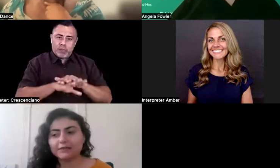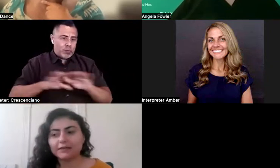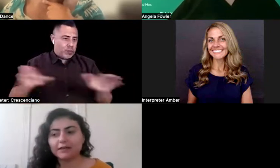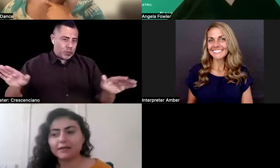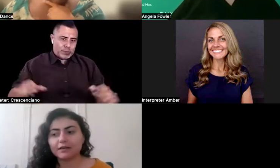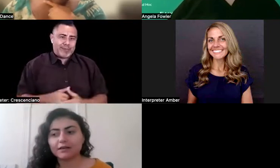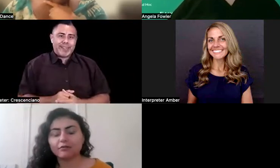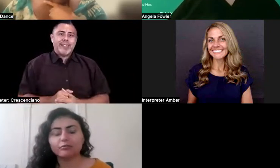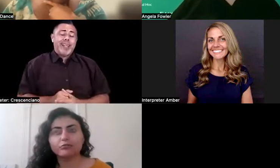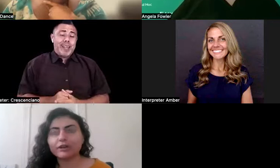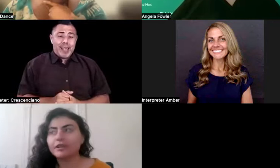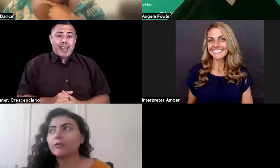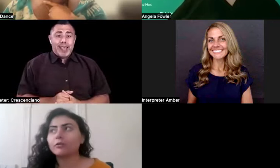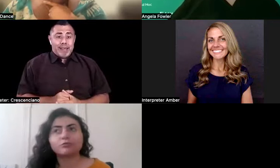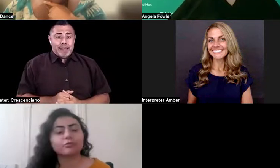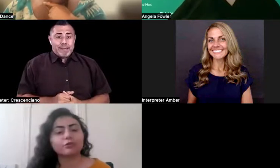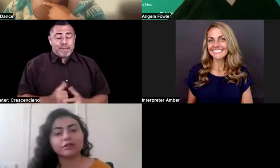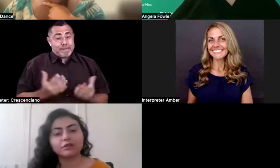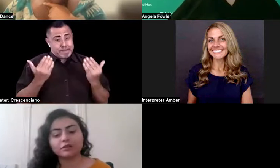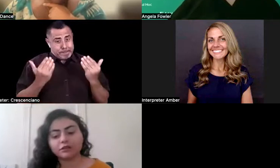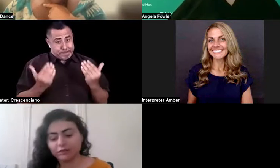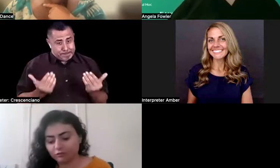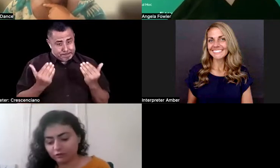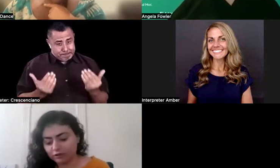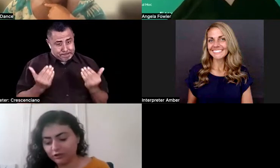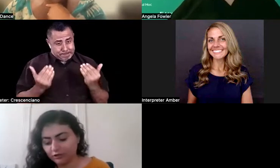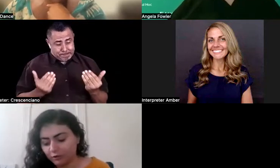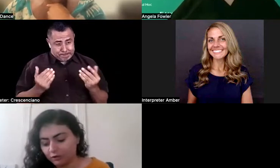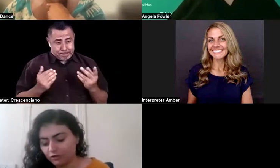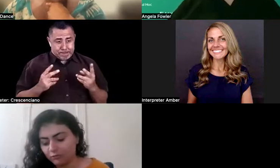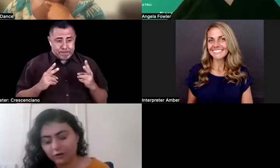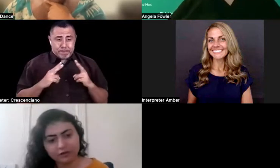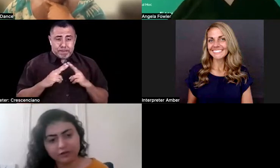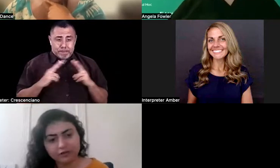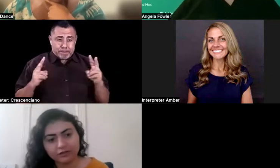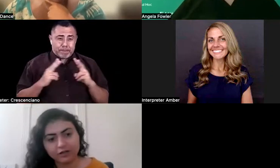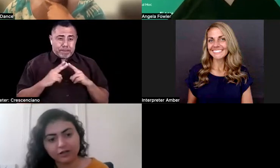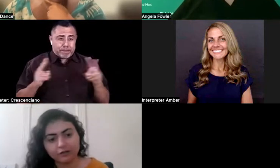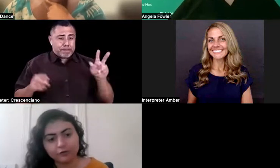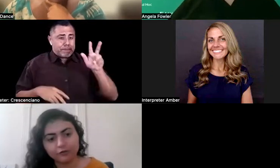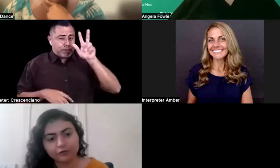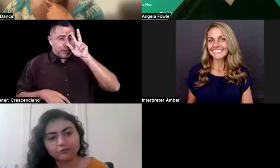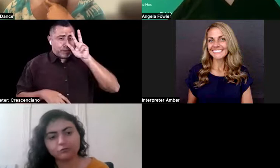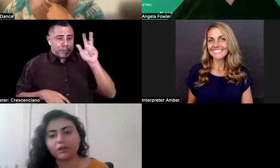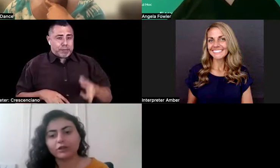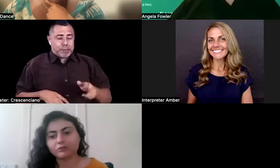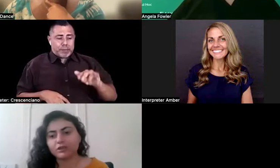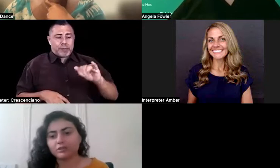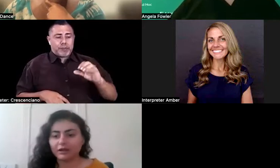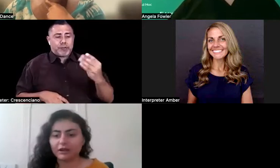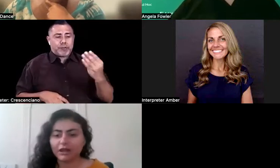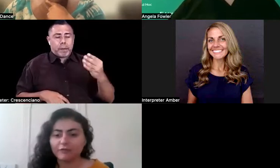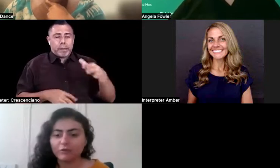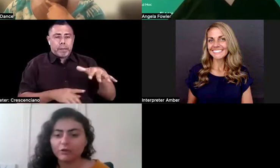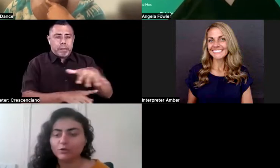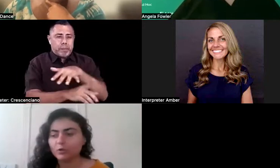Um, it's right now in a really, really terrible job market, uh, for it, like really